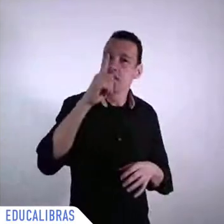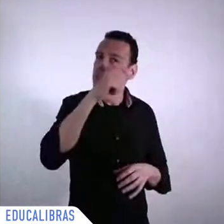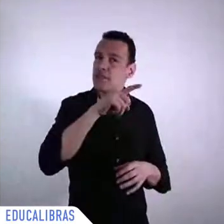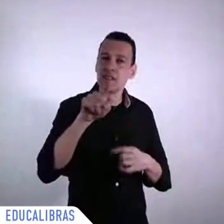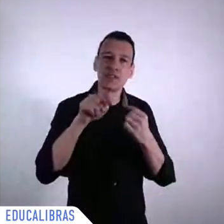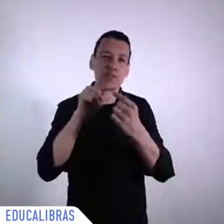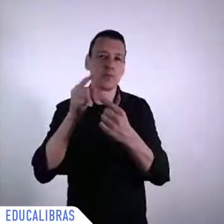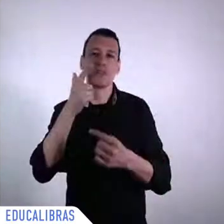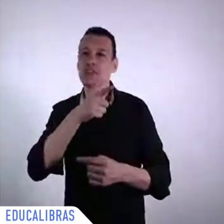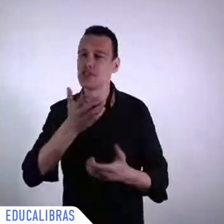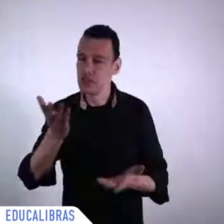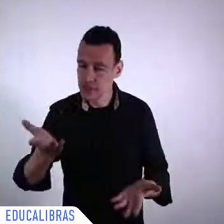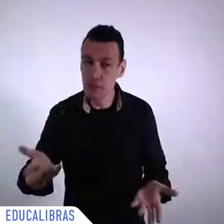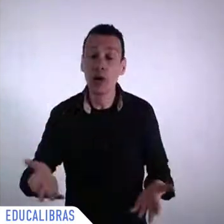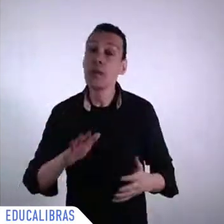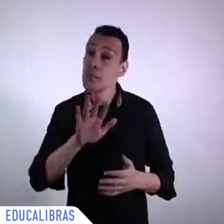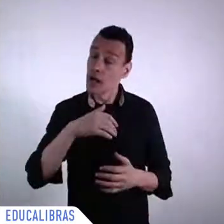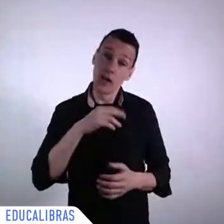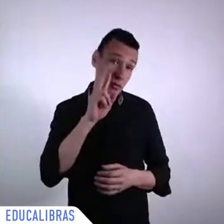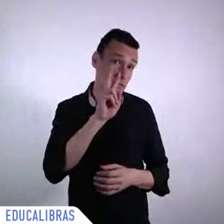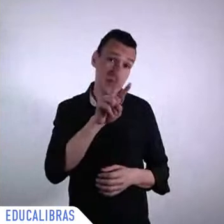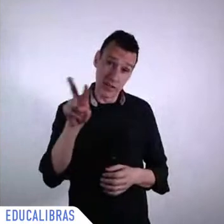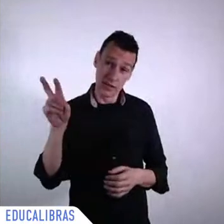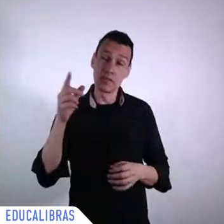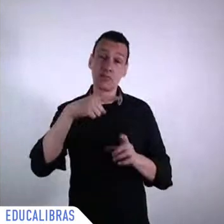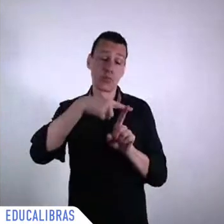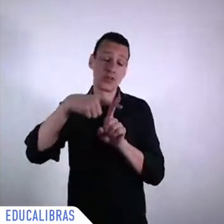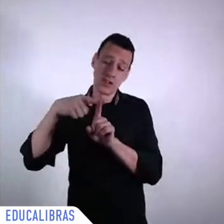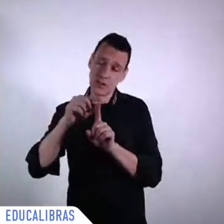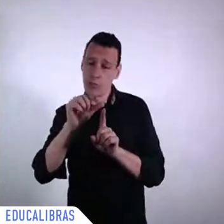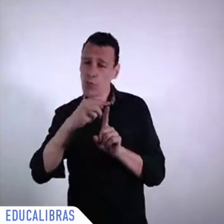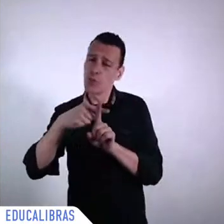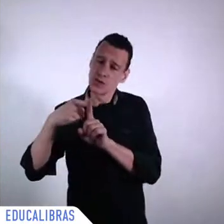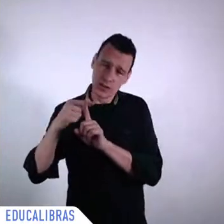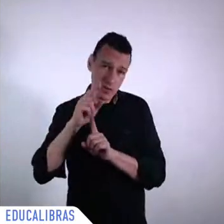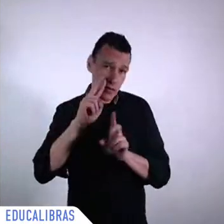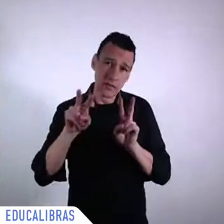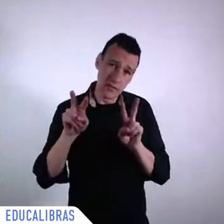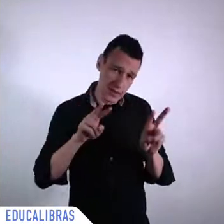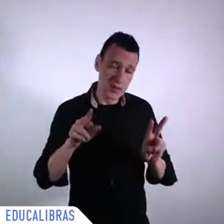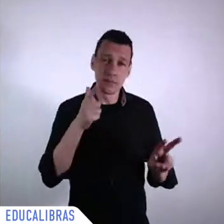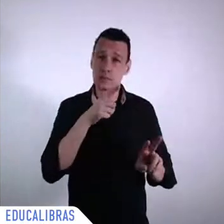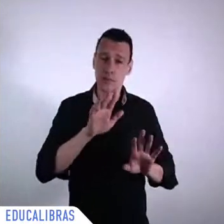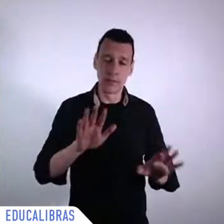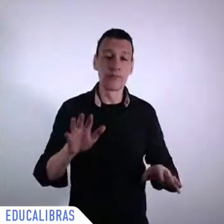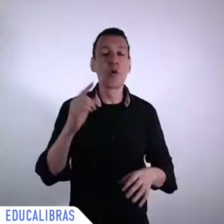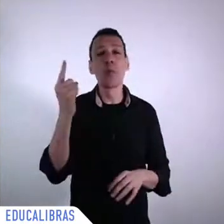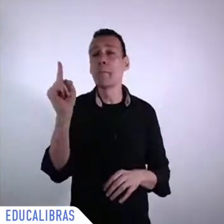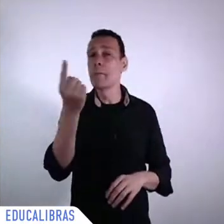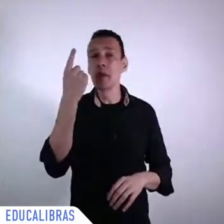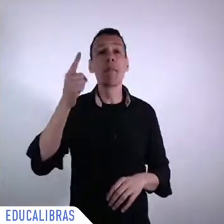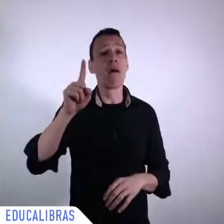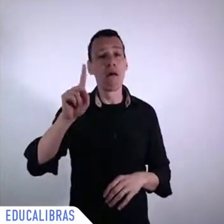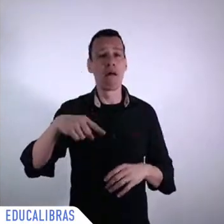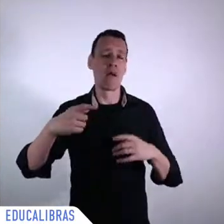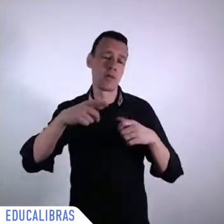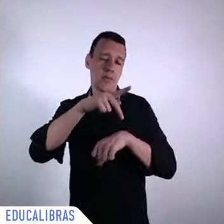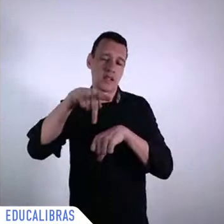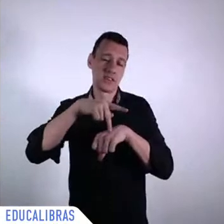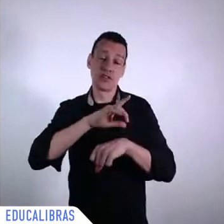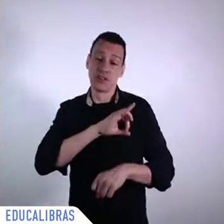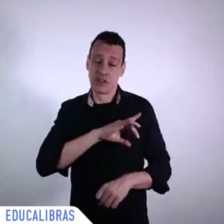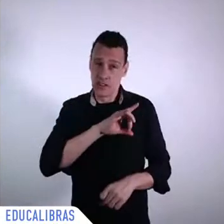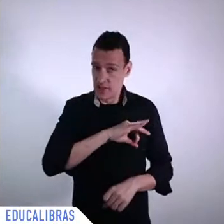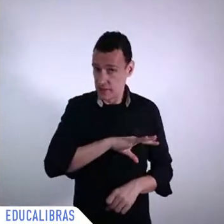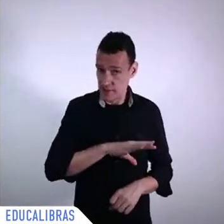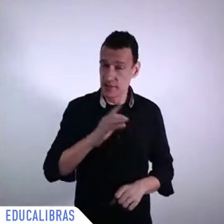the first one that appeared very clearly came from Chile, precisely. Other countries also in the world, mean, I know these, in other countries in Latin